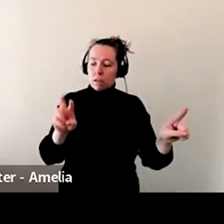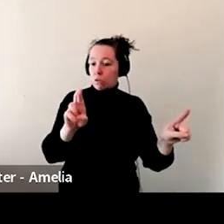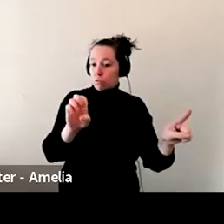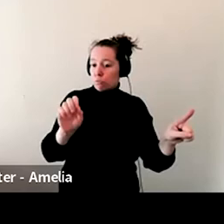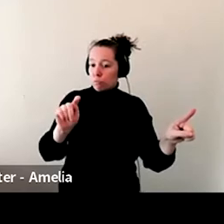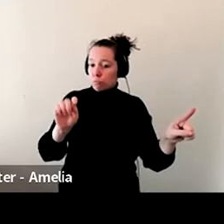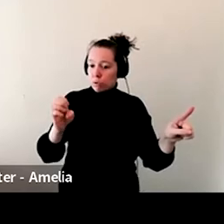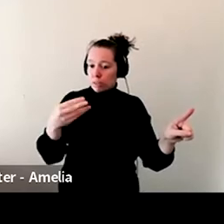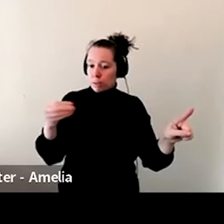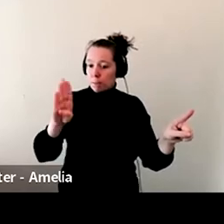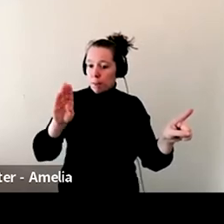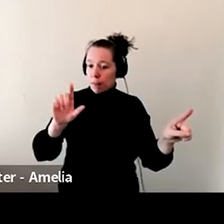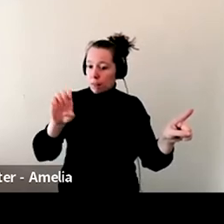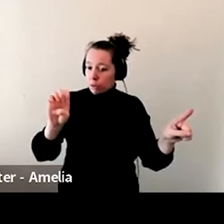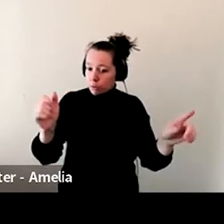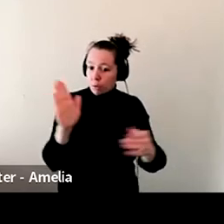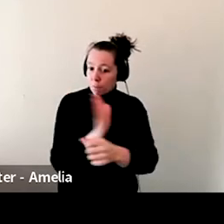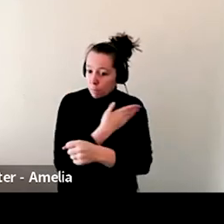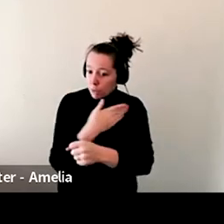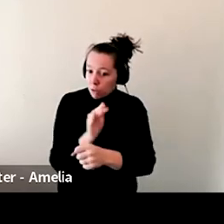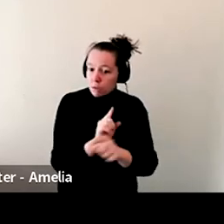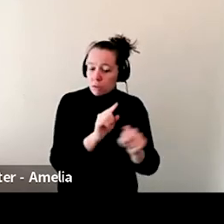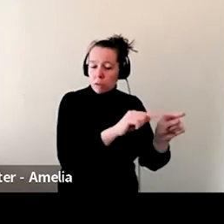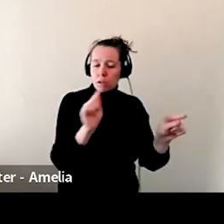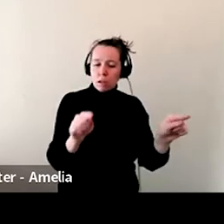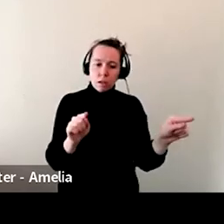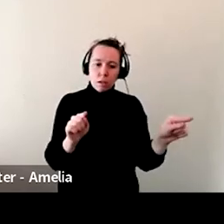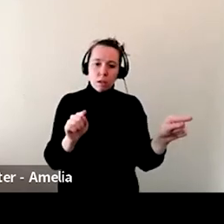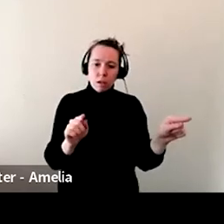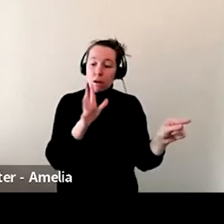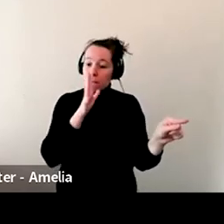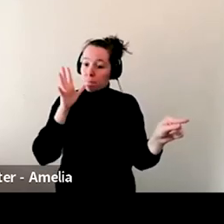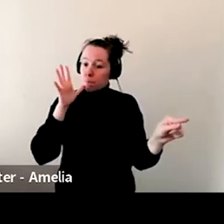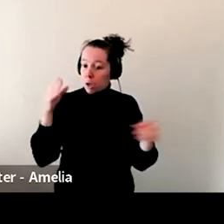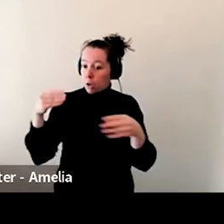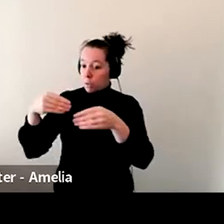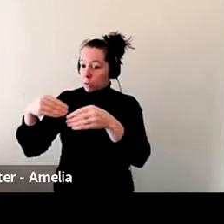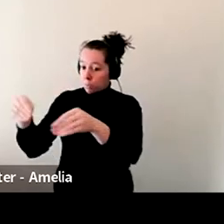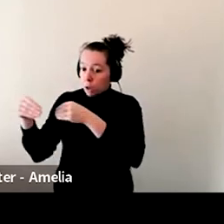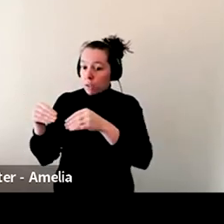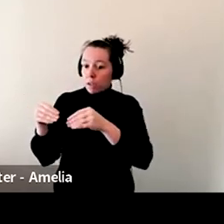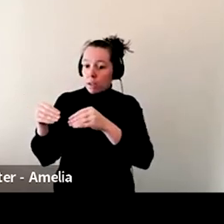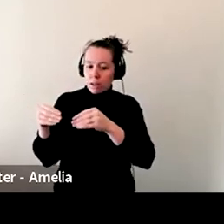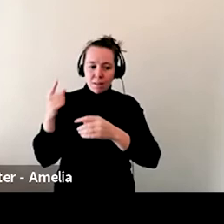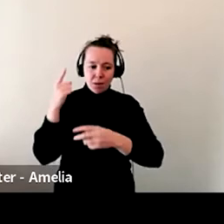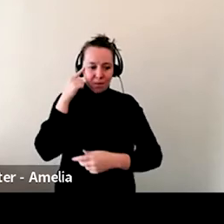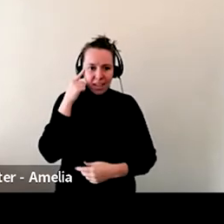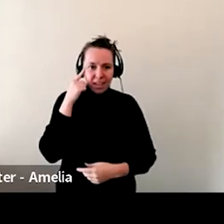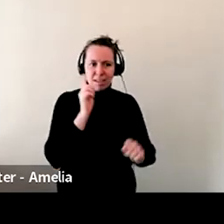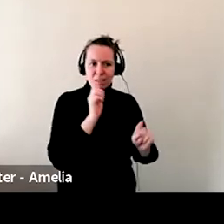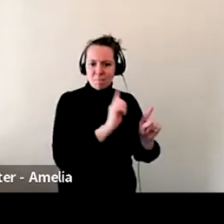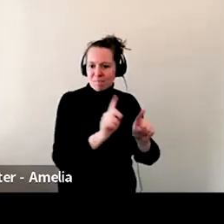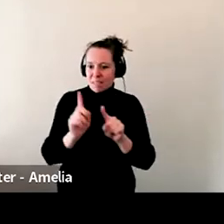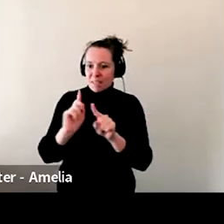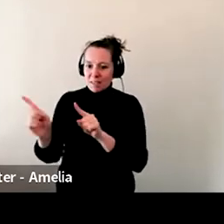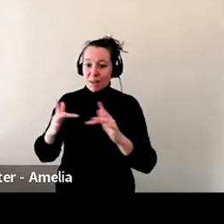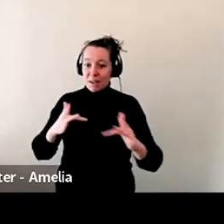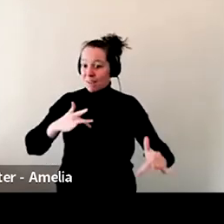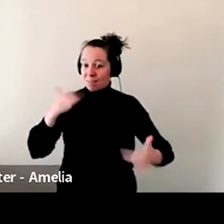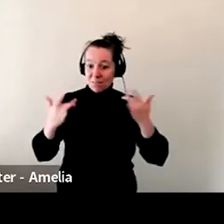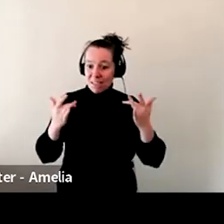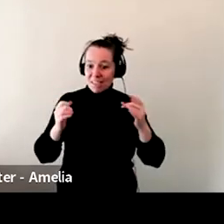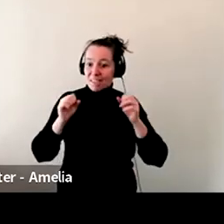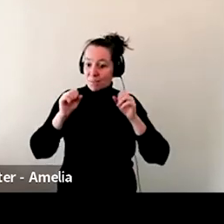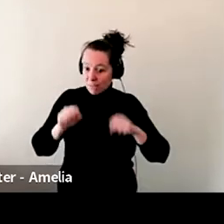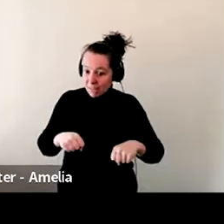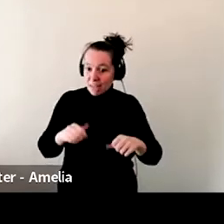festival. We've been at the farmer's market before. Um, and I'm crossing my fingers, but I'm not holding my breath that I